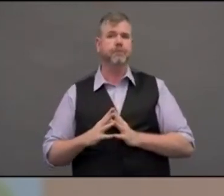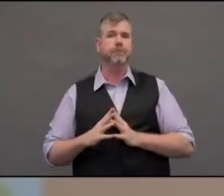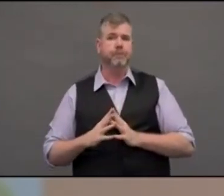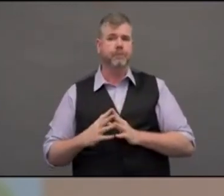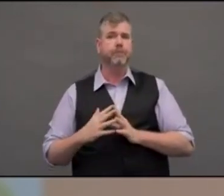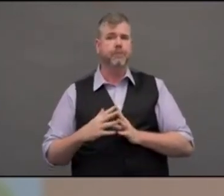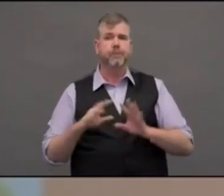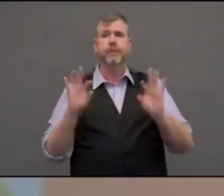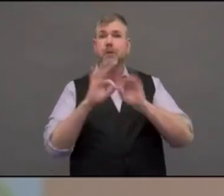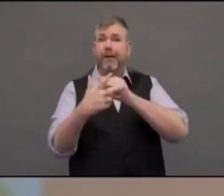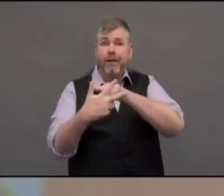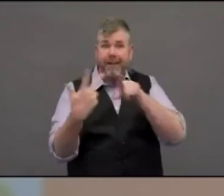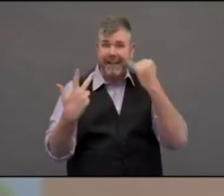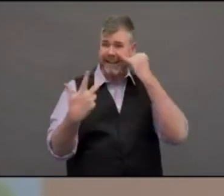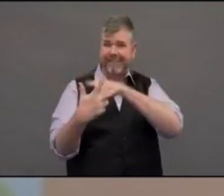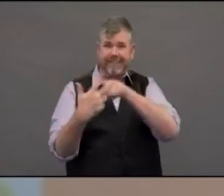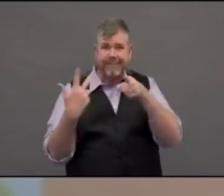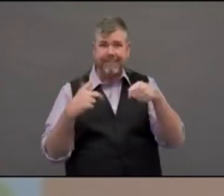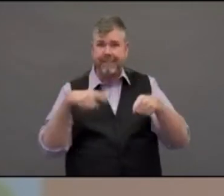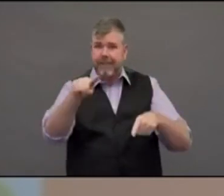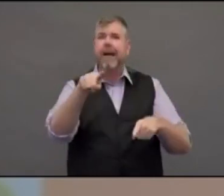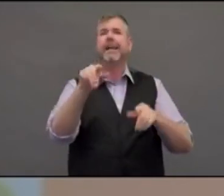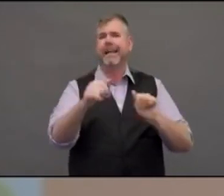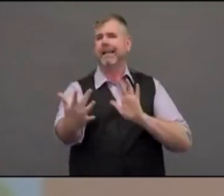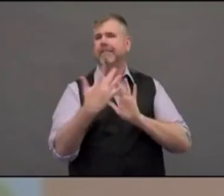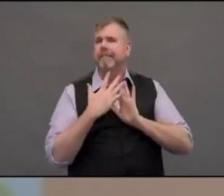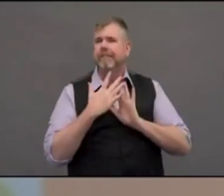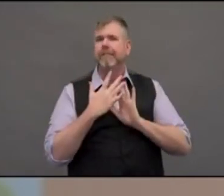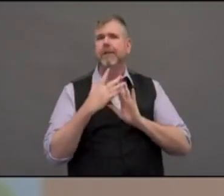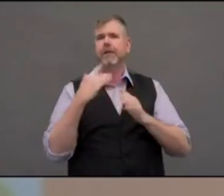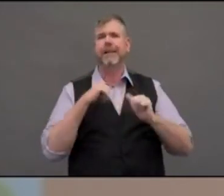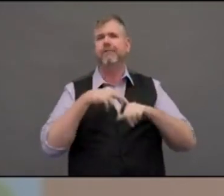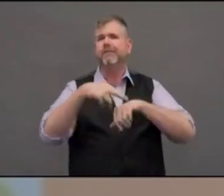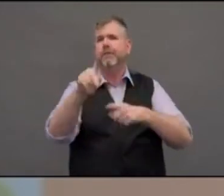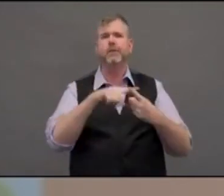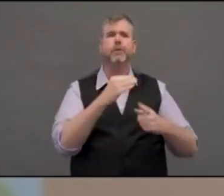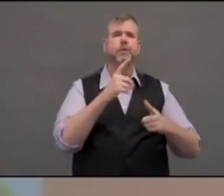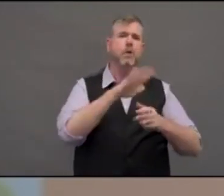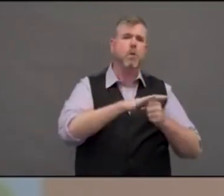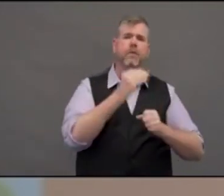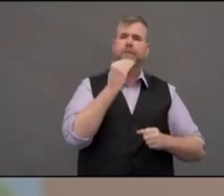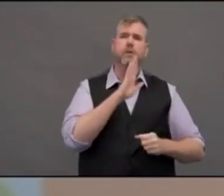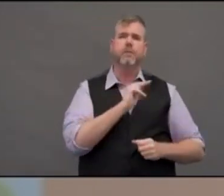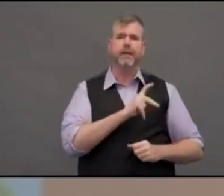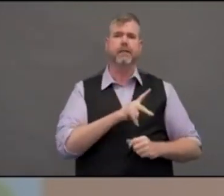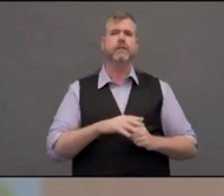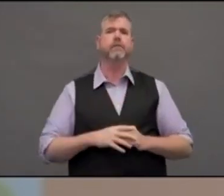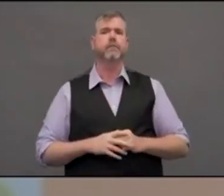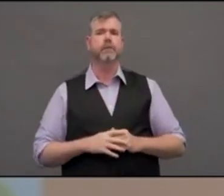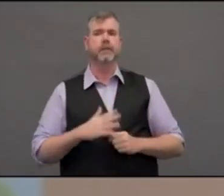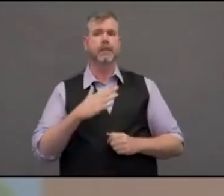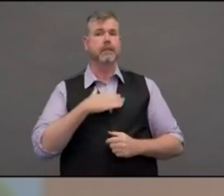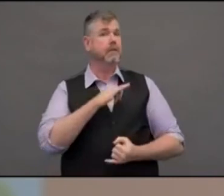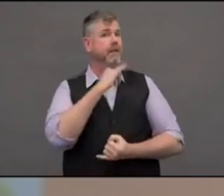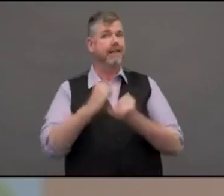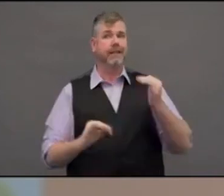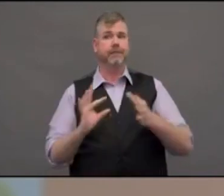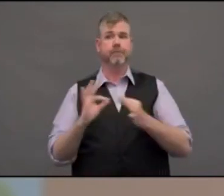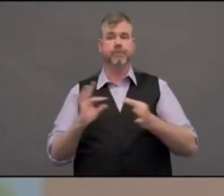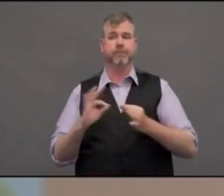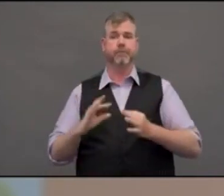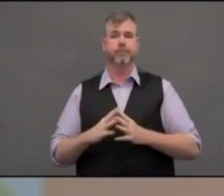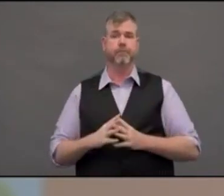are really needing our help. And for my last message, I strongly would advocate